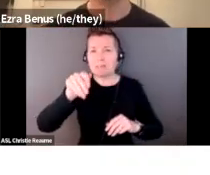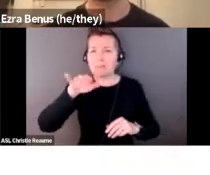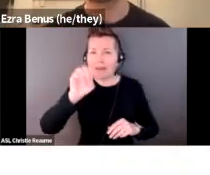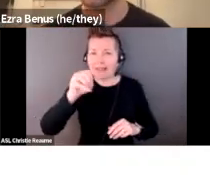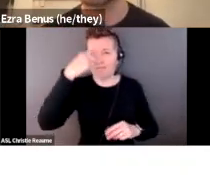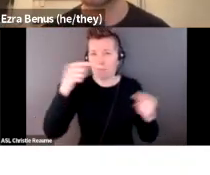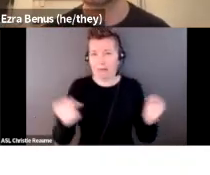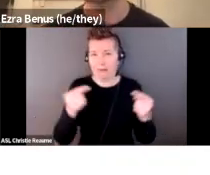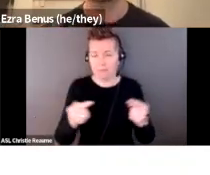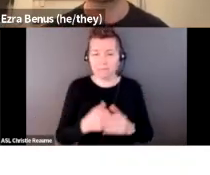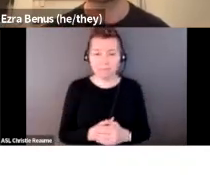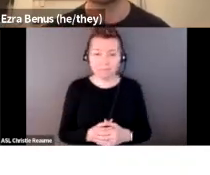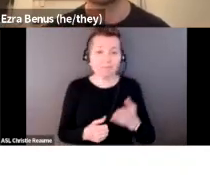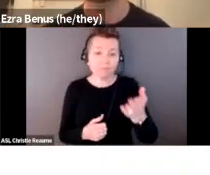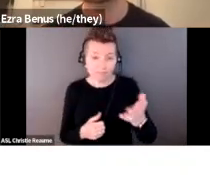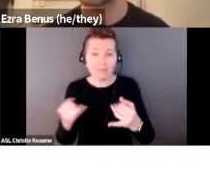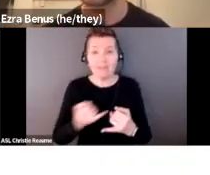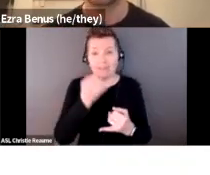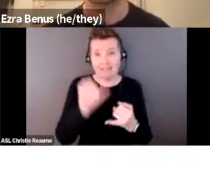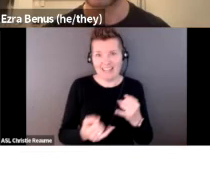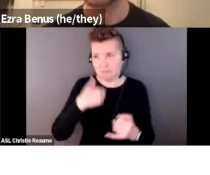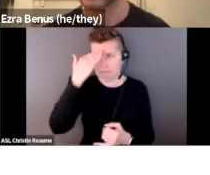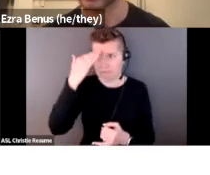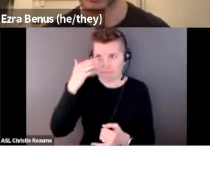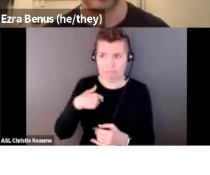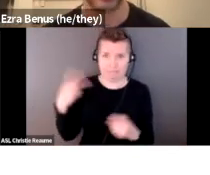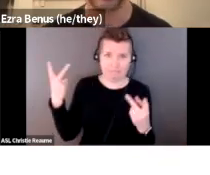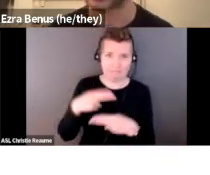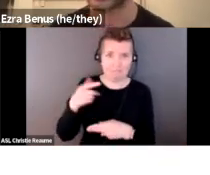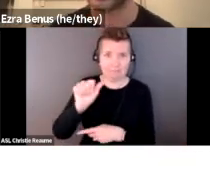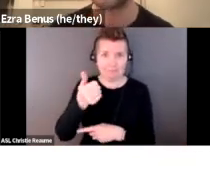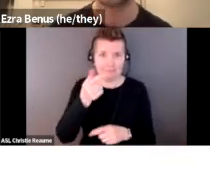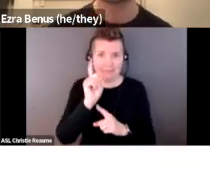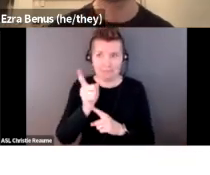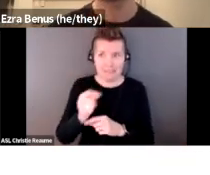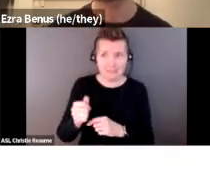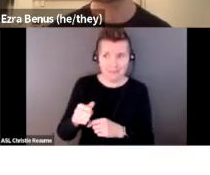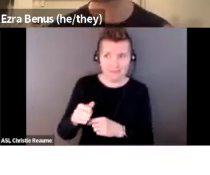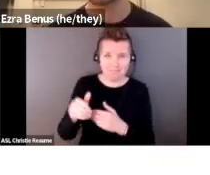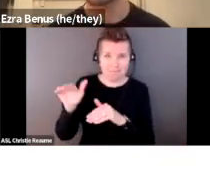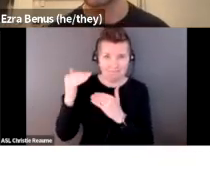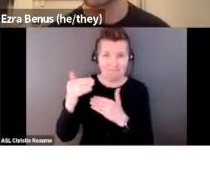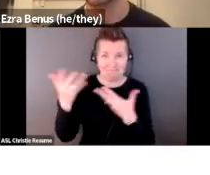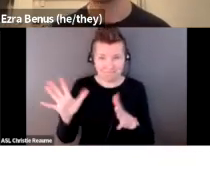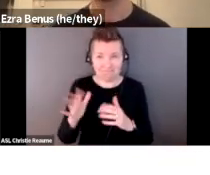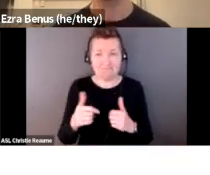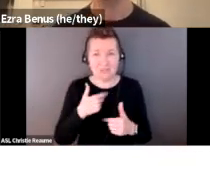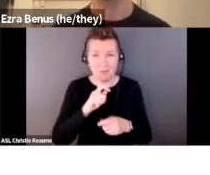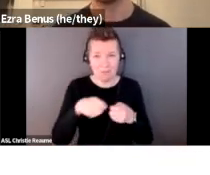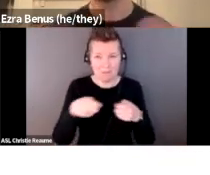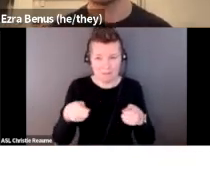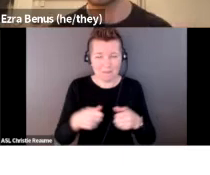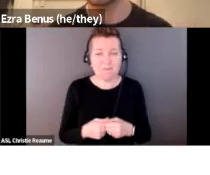this is the last work that I'll reference I know I'm at 10 minutes so I'll wrap this up very quickly. This piece is an older work that